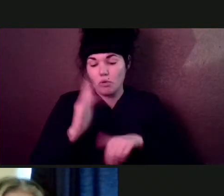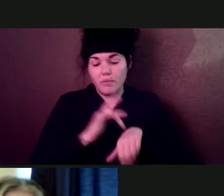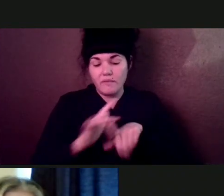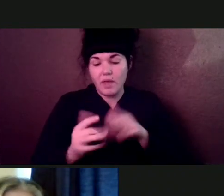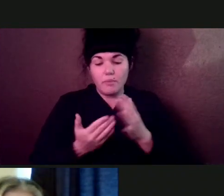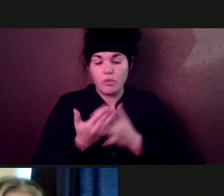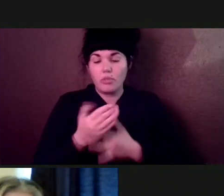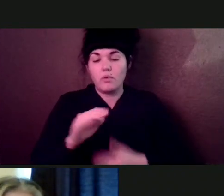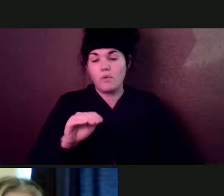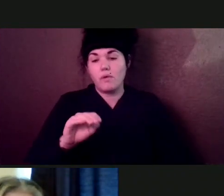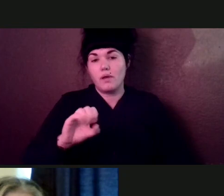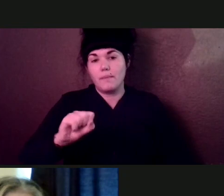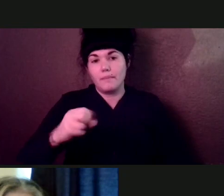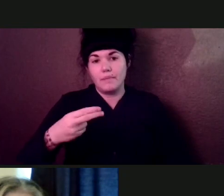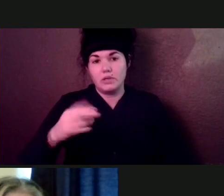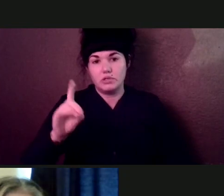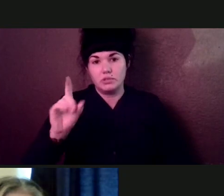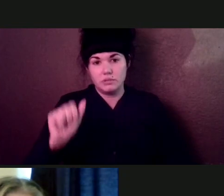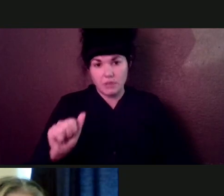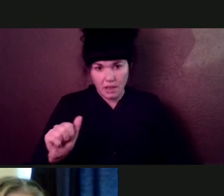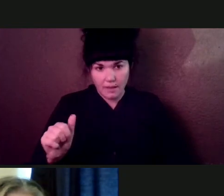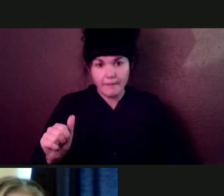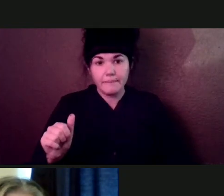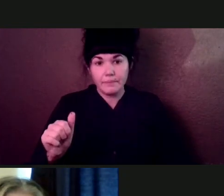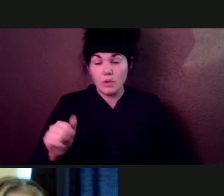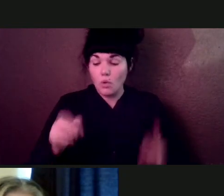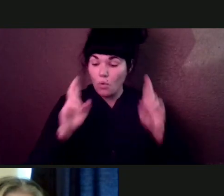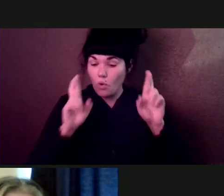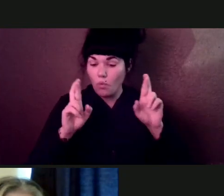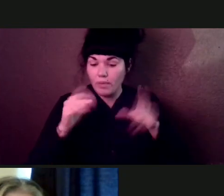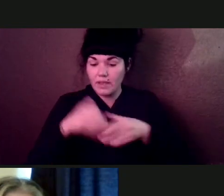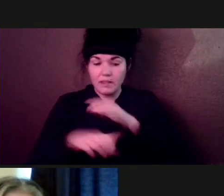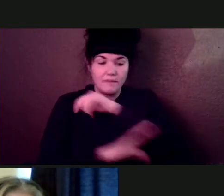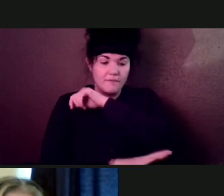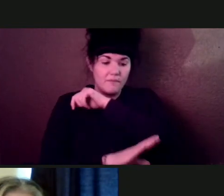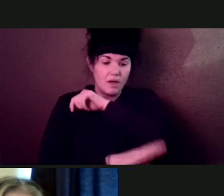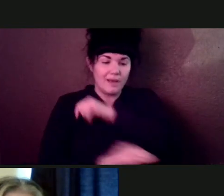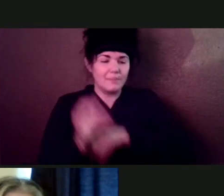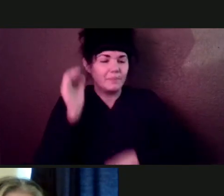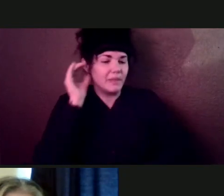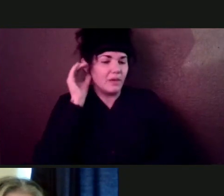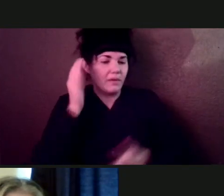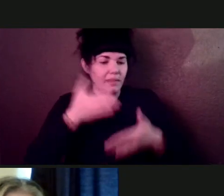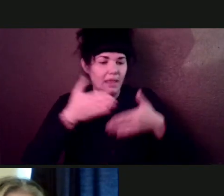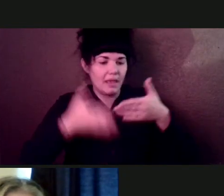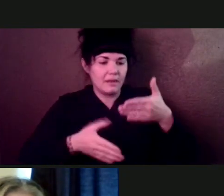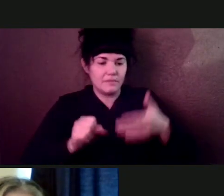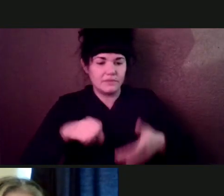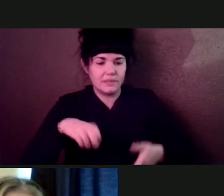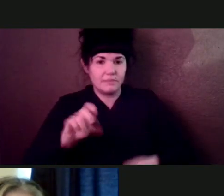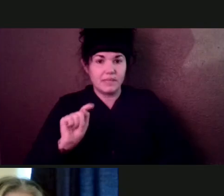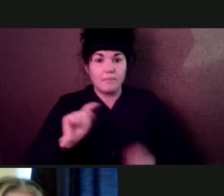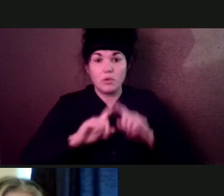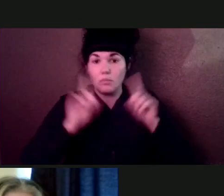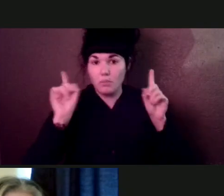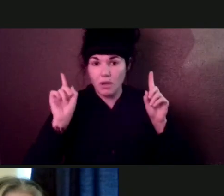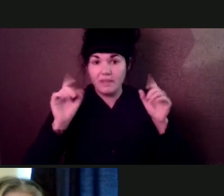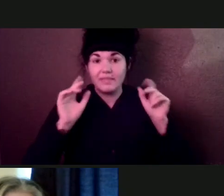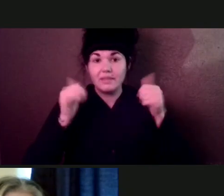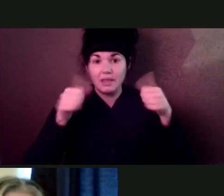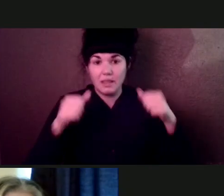the fall, you know, I'm hearing into September, but I put the links there. So if you're a homeowner, you know, people who have a land contract.